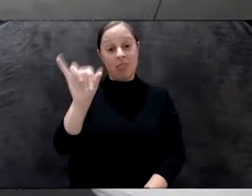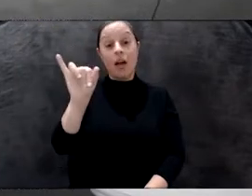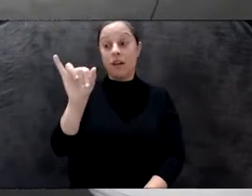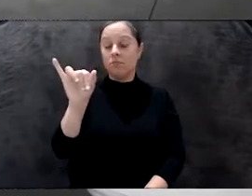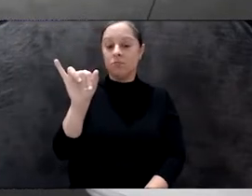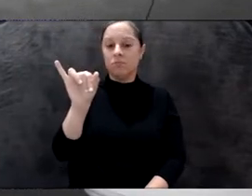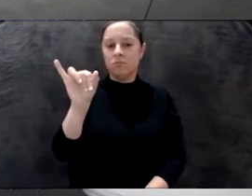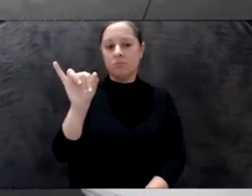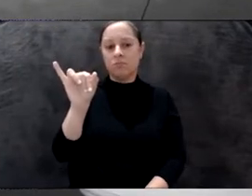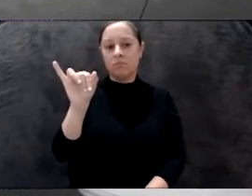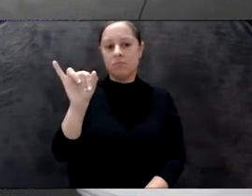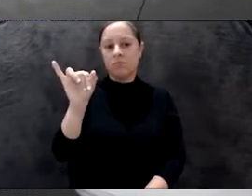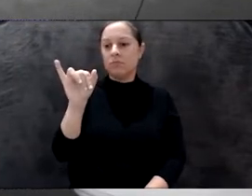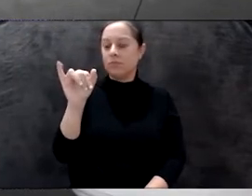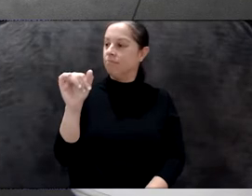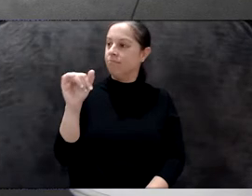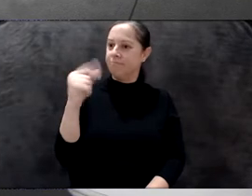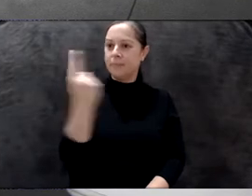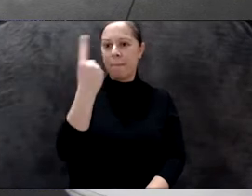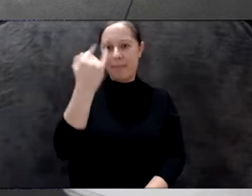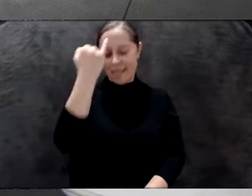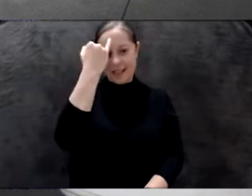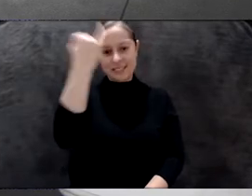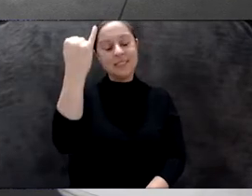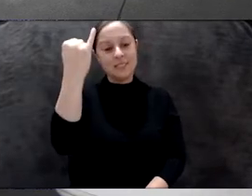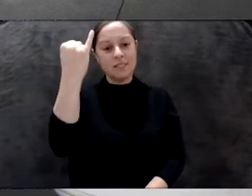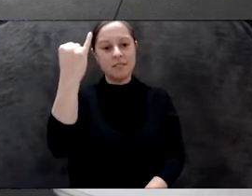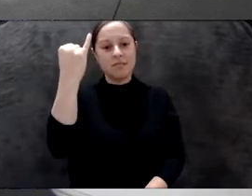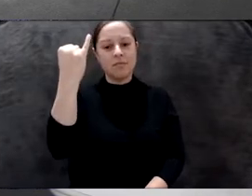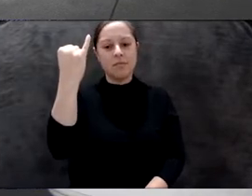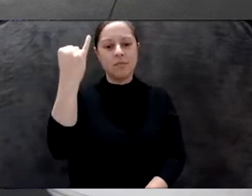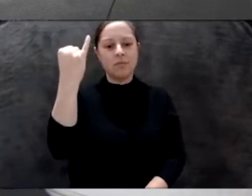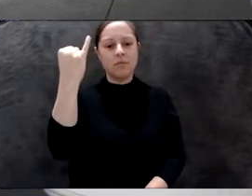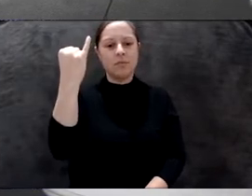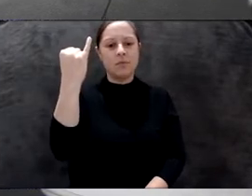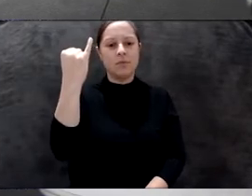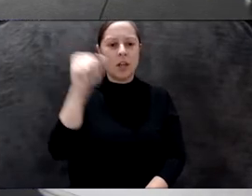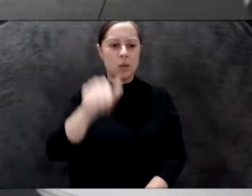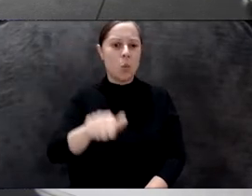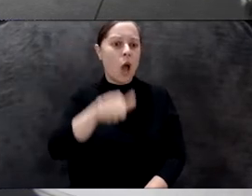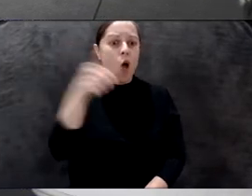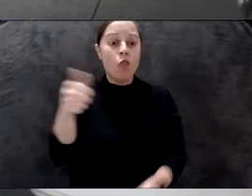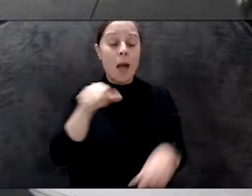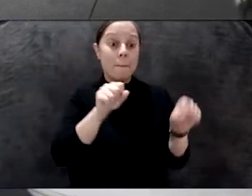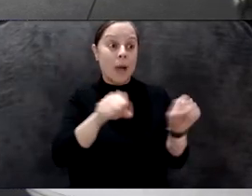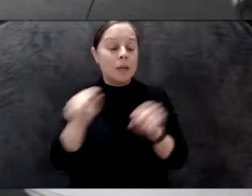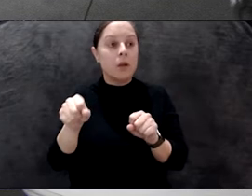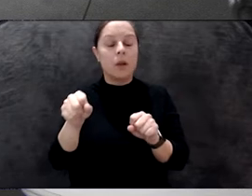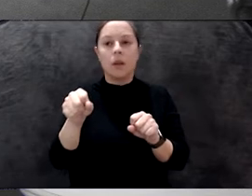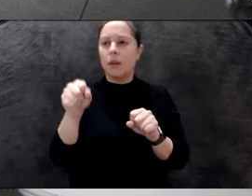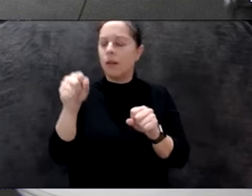which, you know, we brought the idea that, you know, there was something, another possibility of rethinking architecture